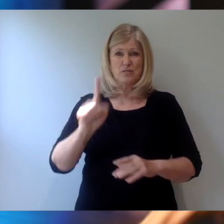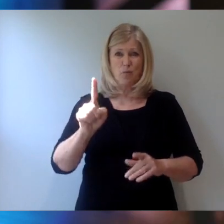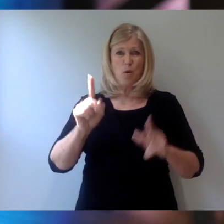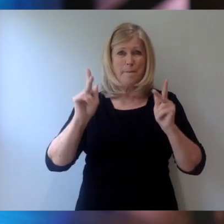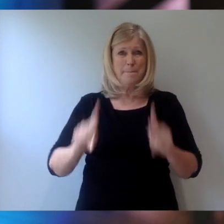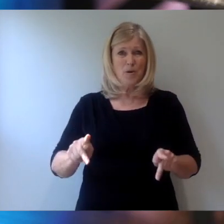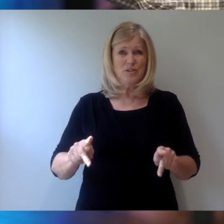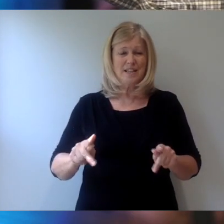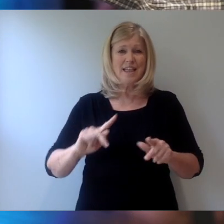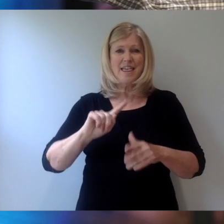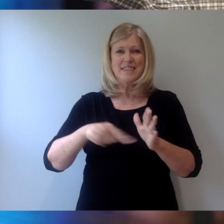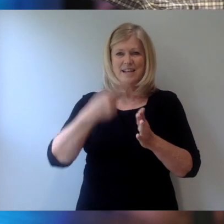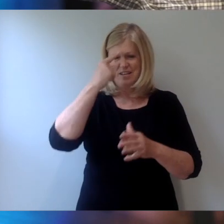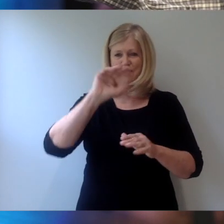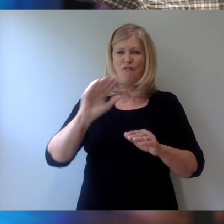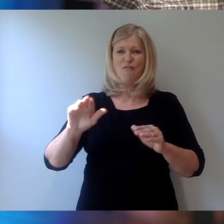This is for the community.